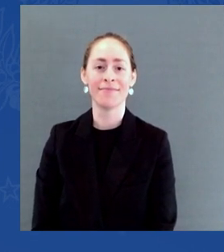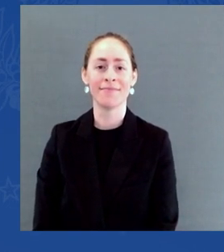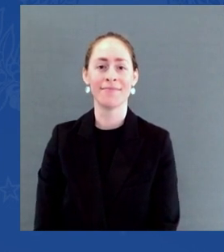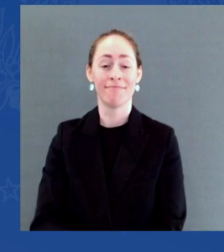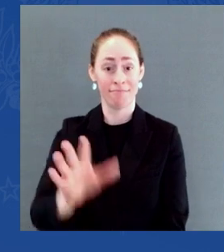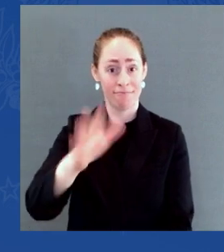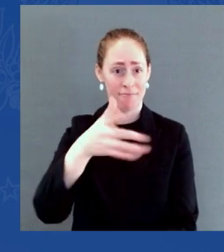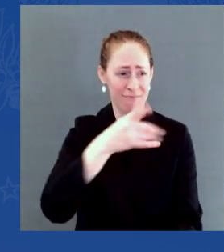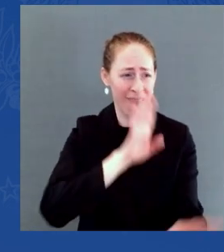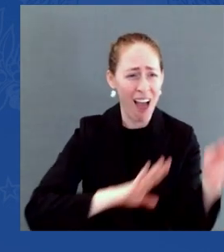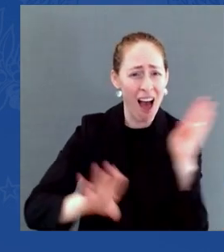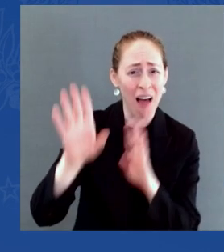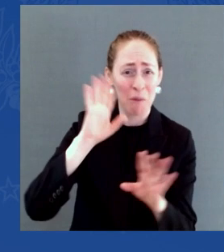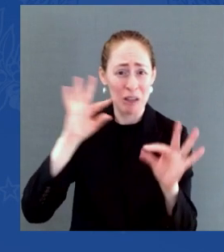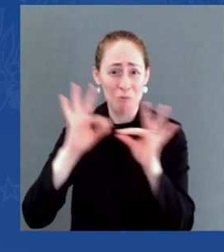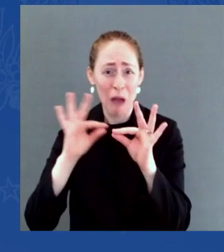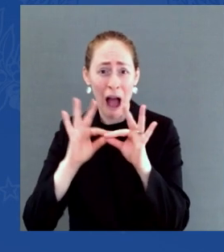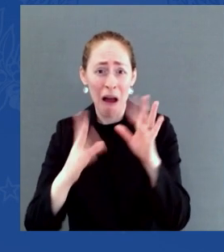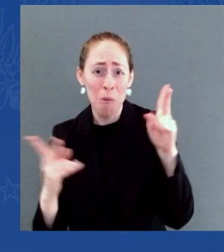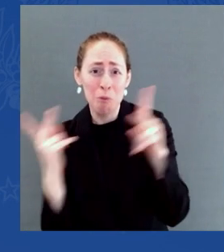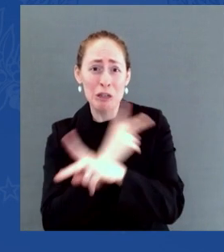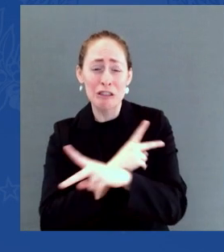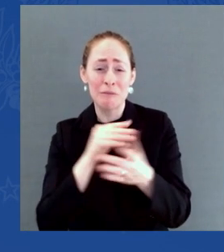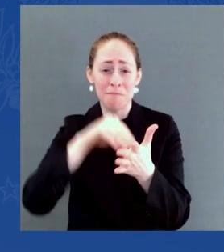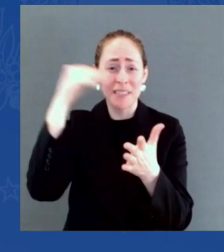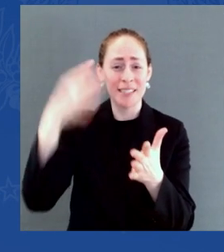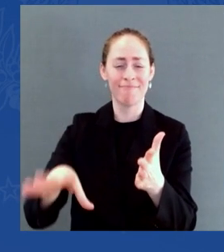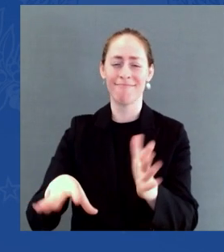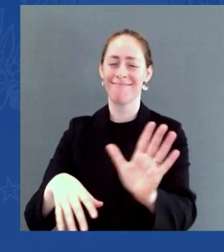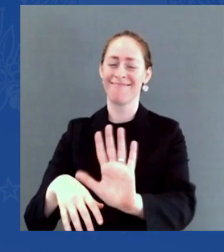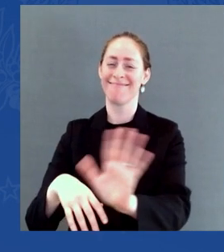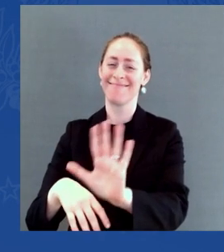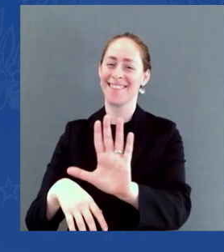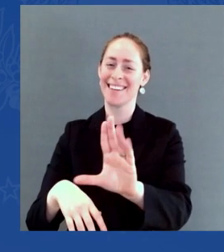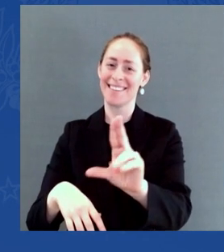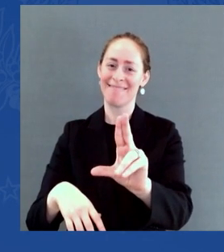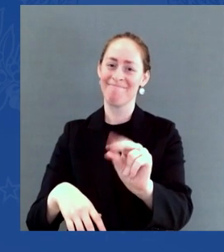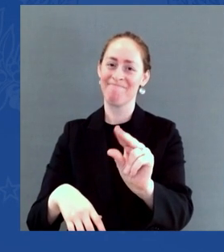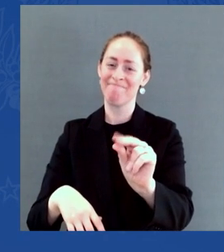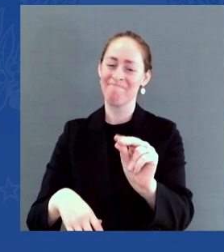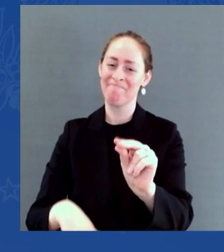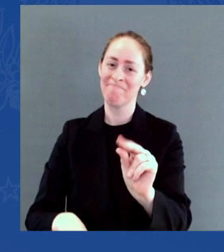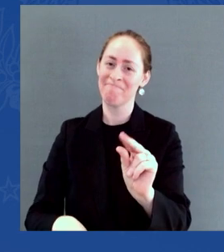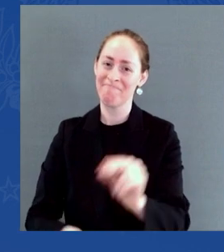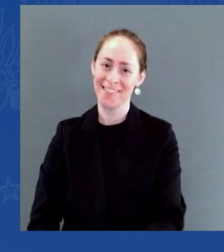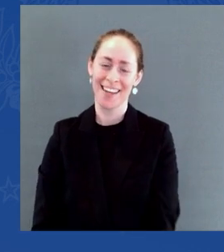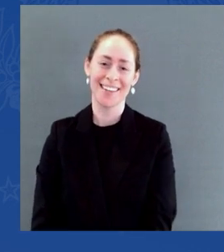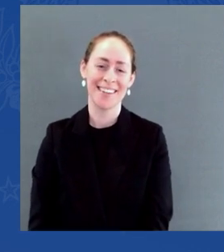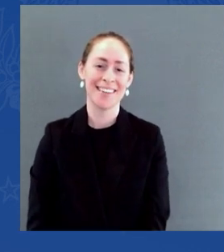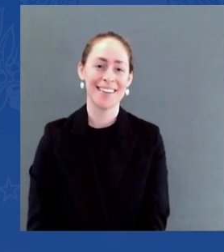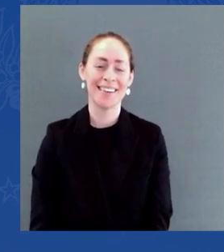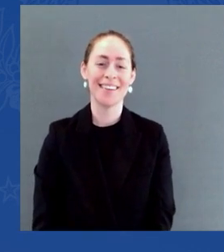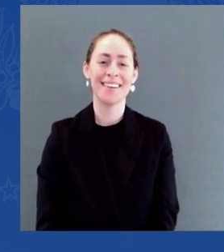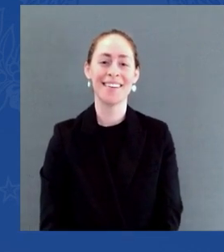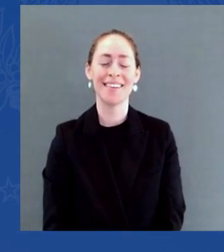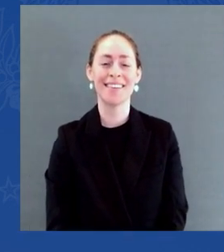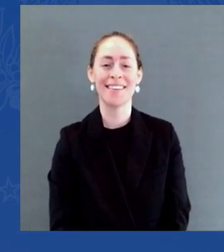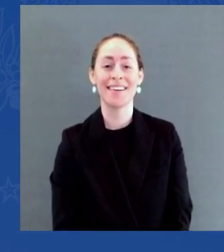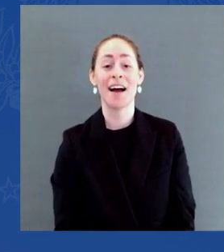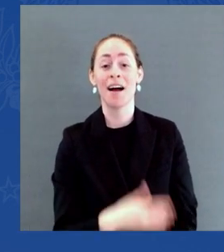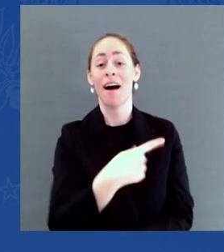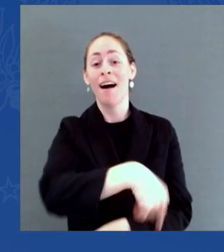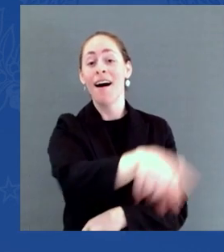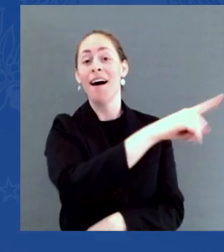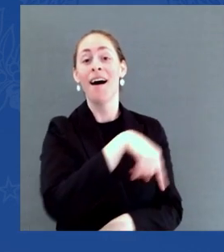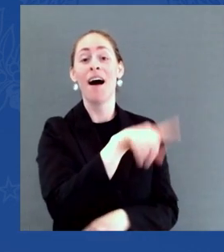a lot about prices, but they're lined up against my Build Back Better plan, which would go right at the problem for rising costs